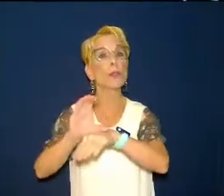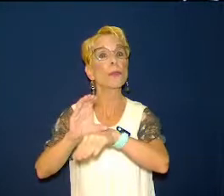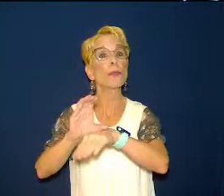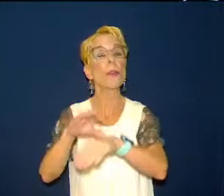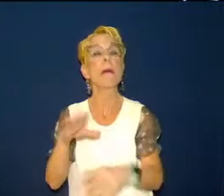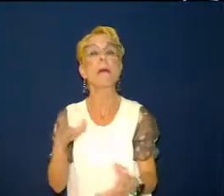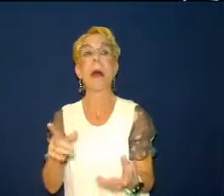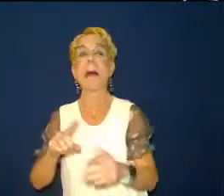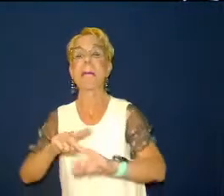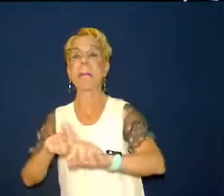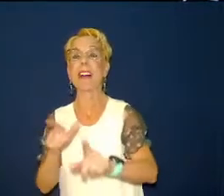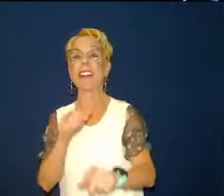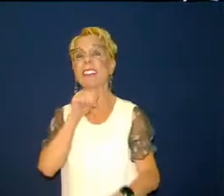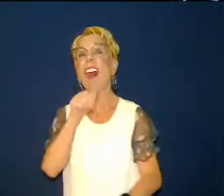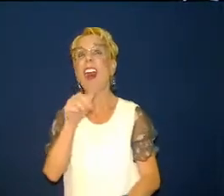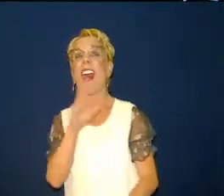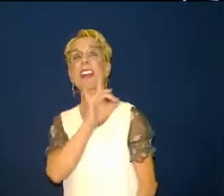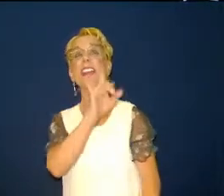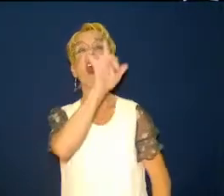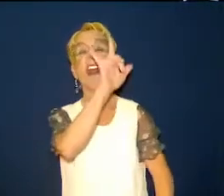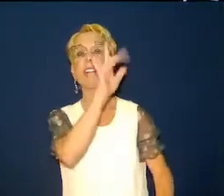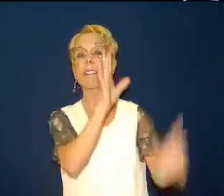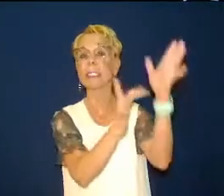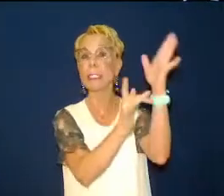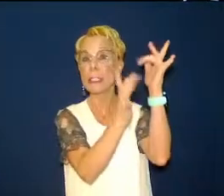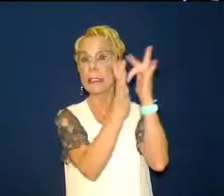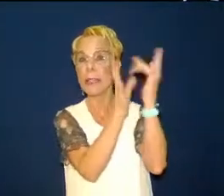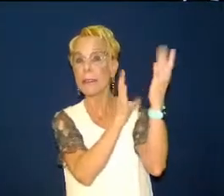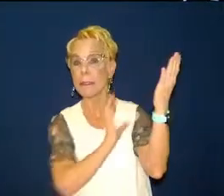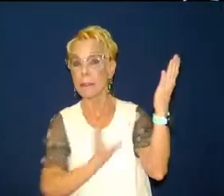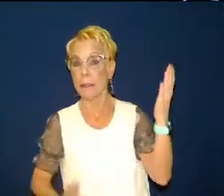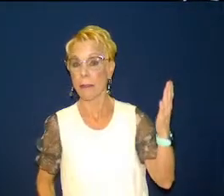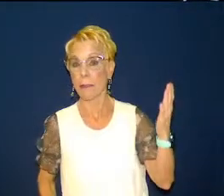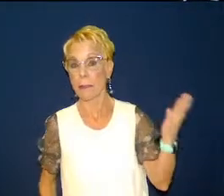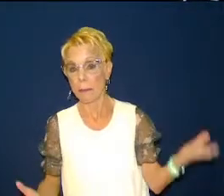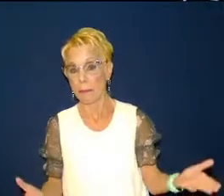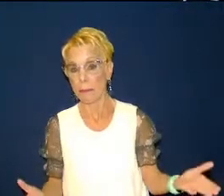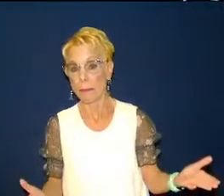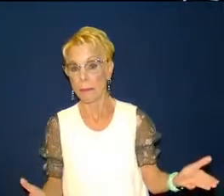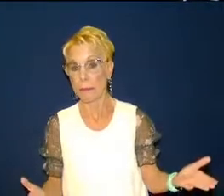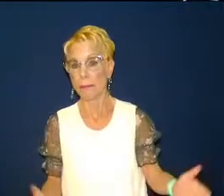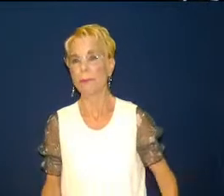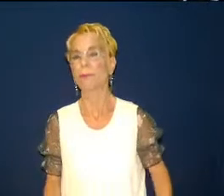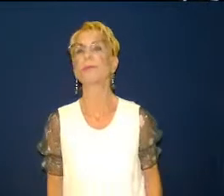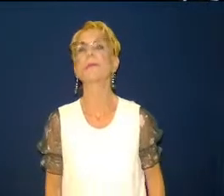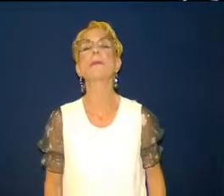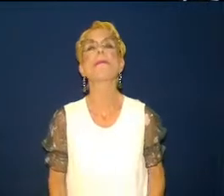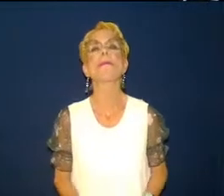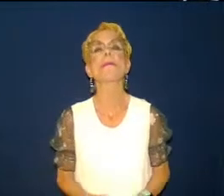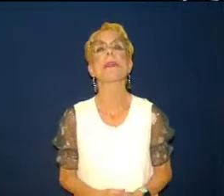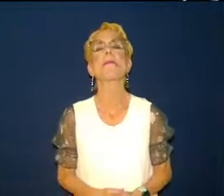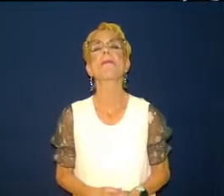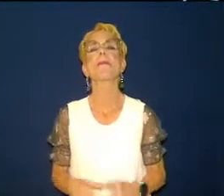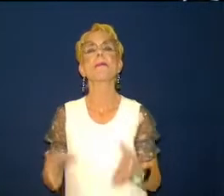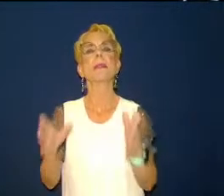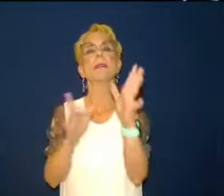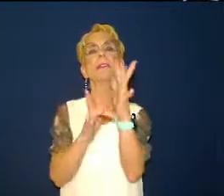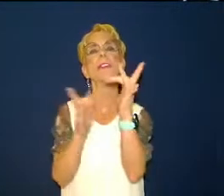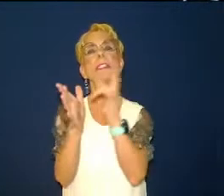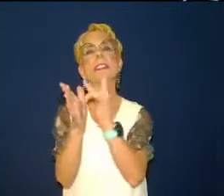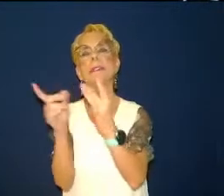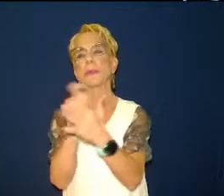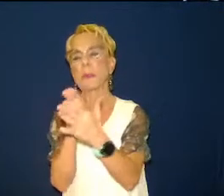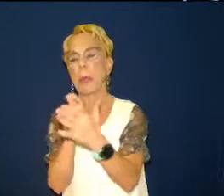wrote this to this church in sardis 2 000 years ago and what he says here could actually be a help